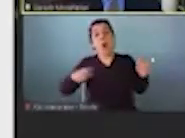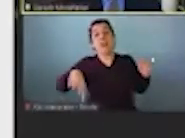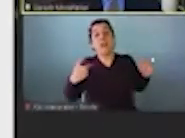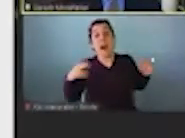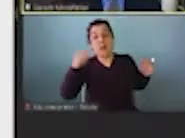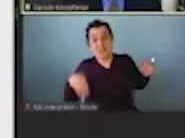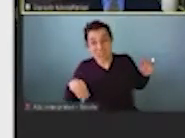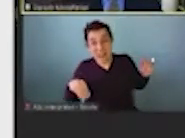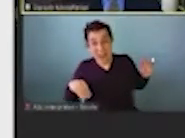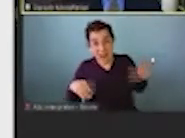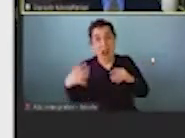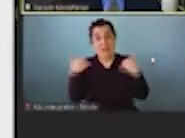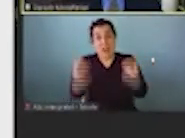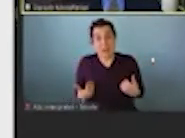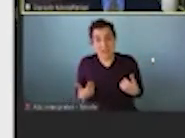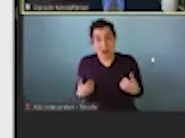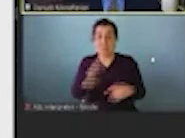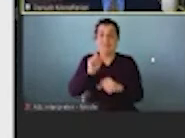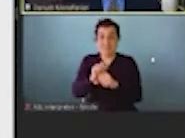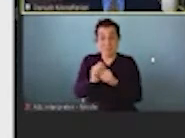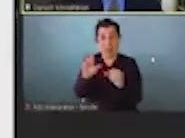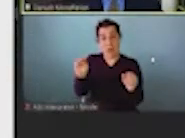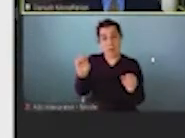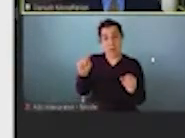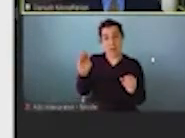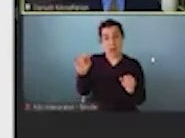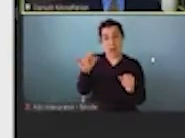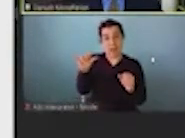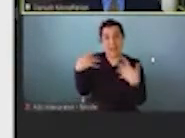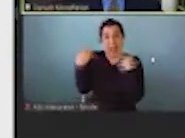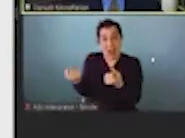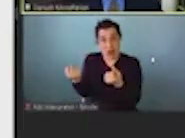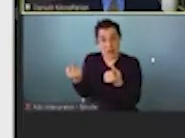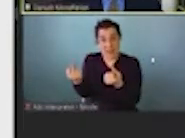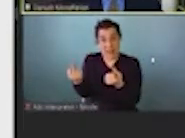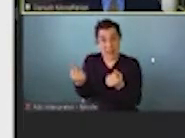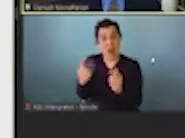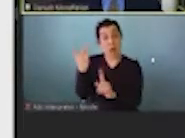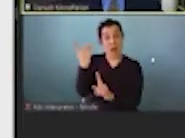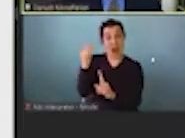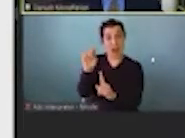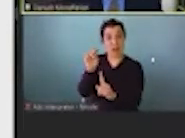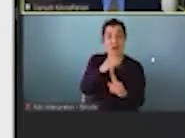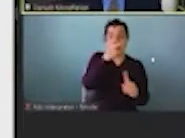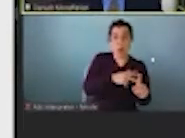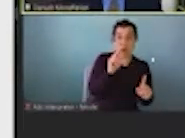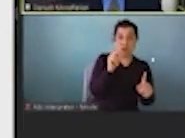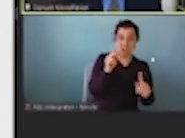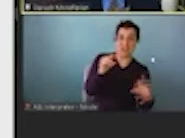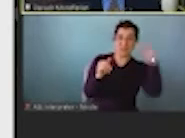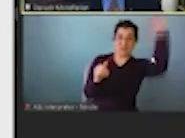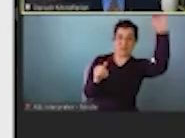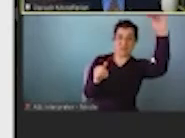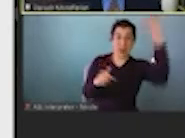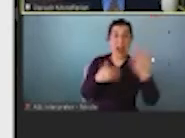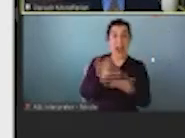One in eight. Seven in eight adults today are metabolically unhealthy. And mostly this is from poor nutrition. The economic costs of this again